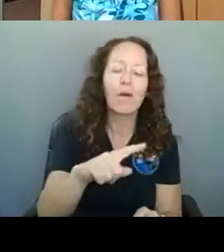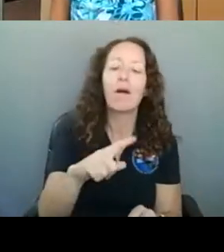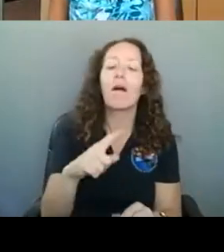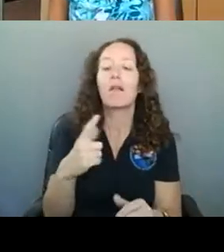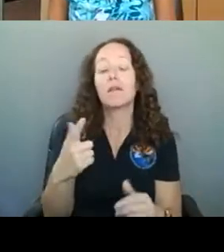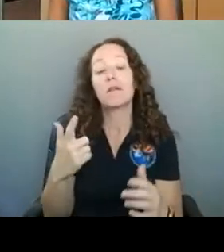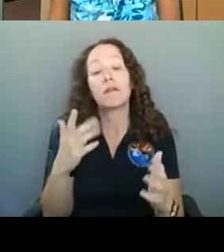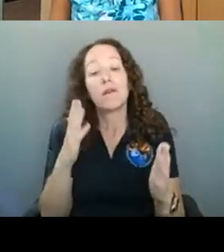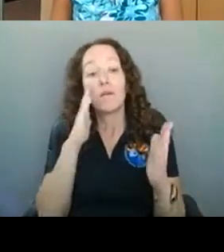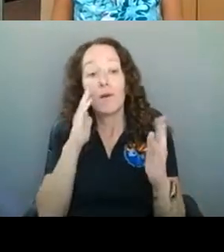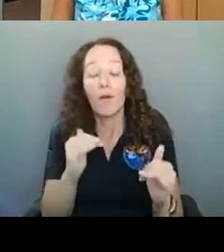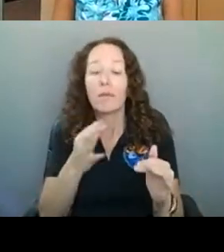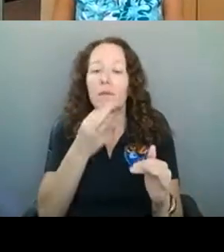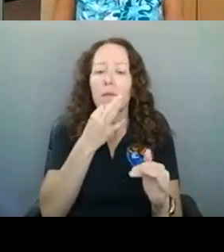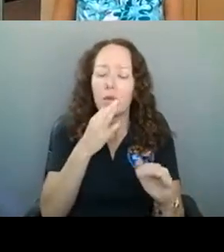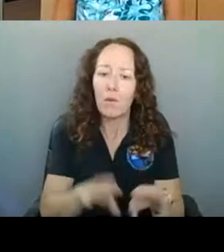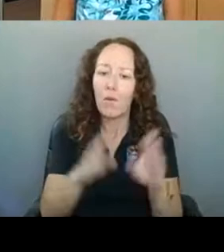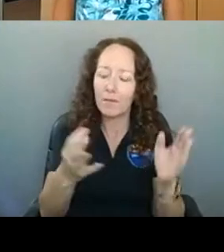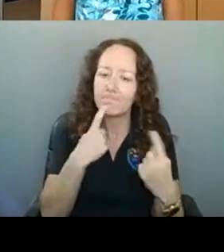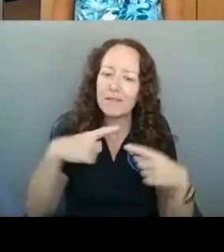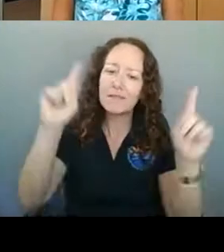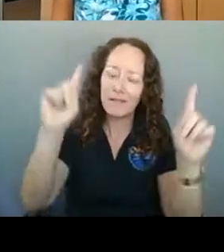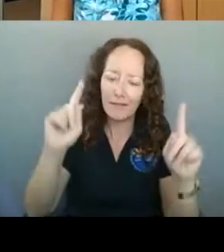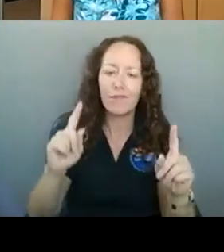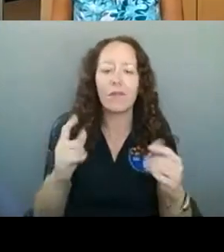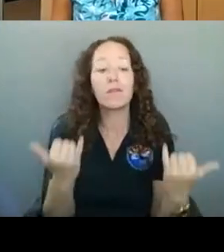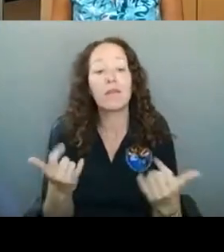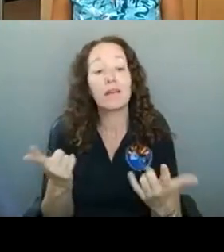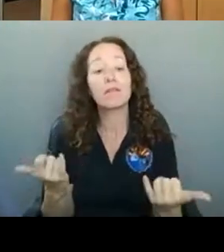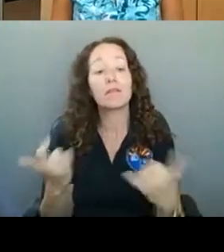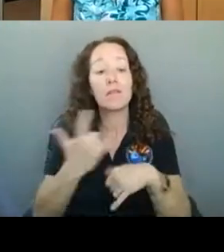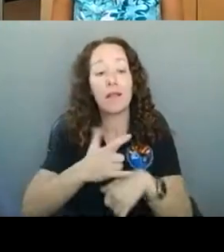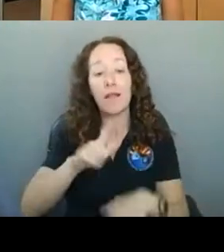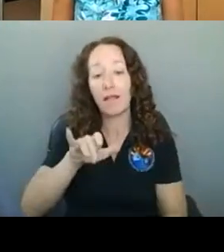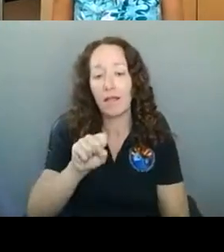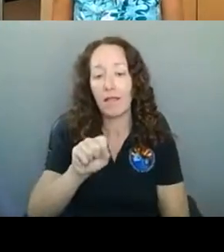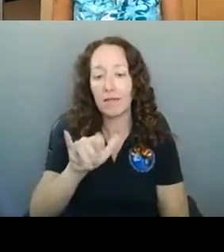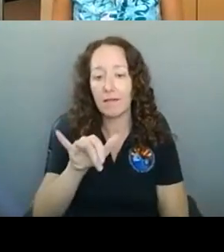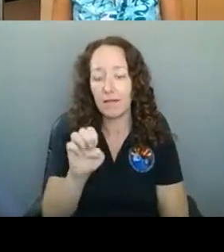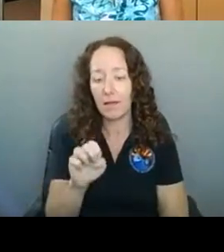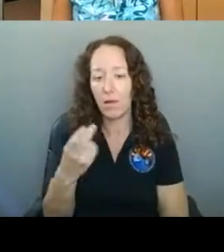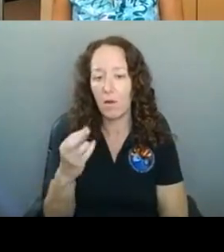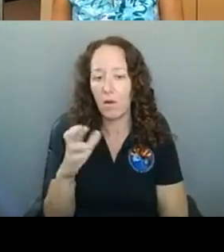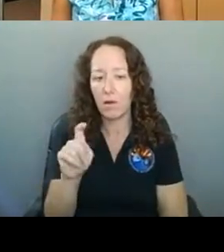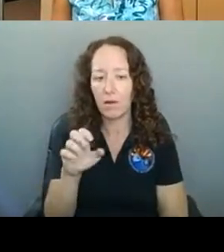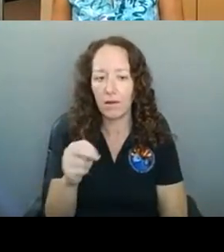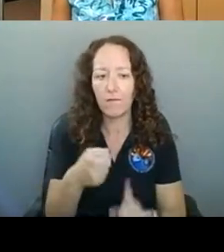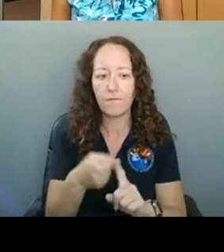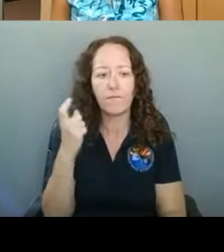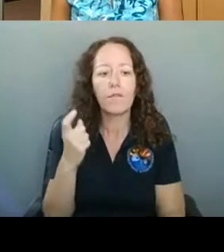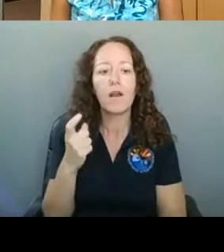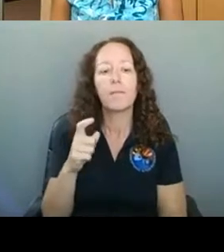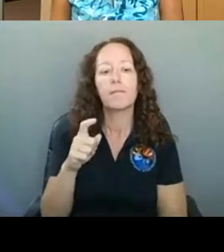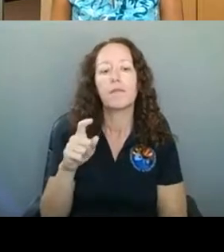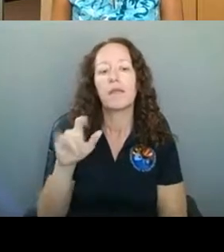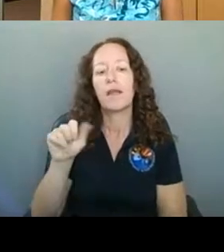County Community Health Services to speak about the numbers and give us some idea of what where we're headed. We also invited a representative from NACOG